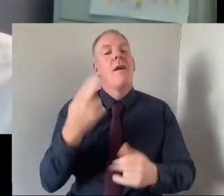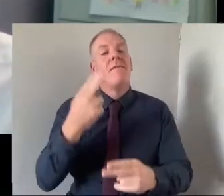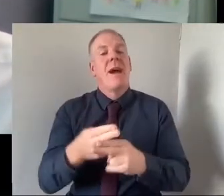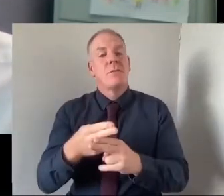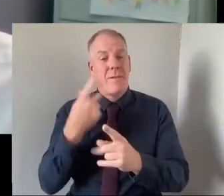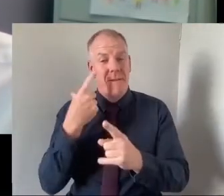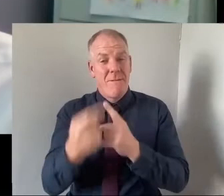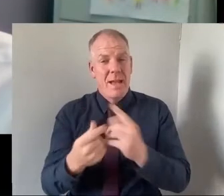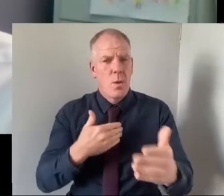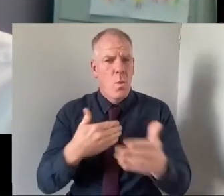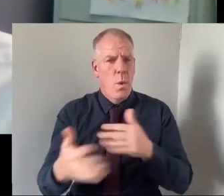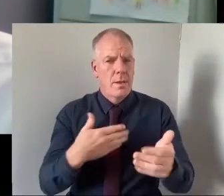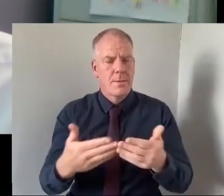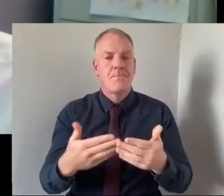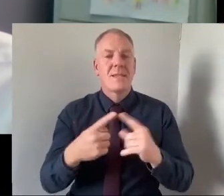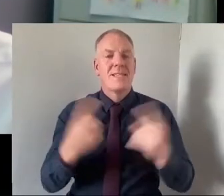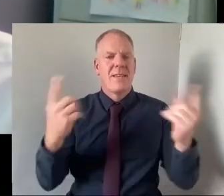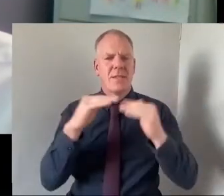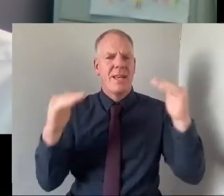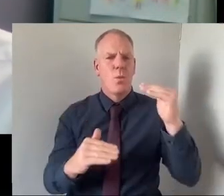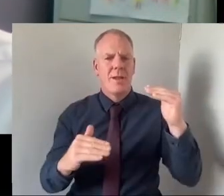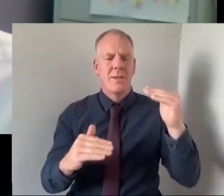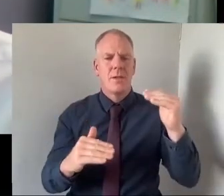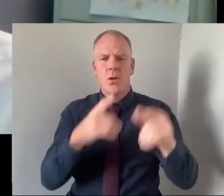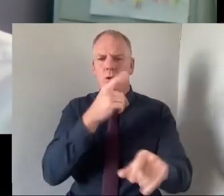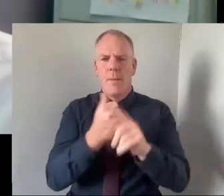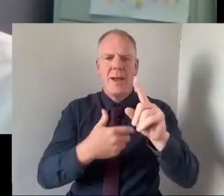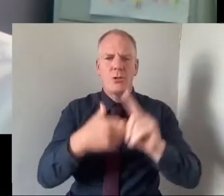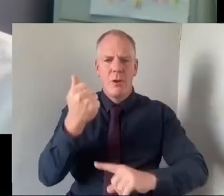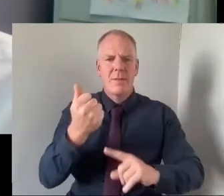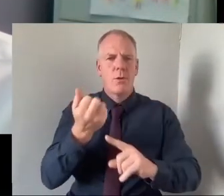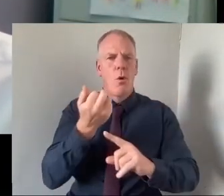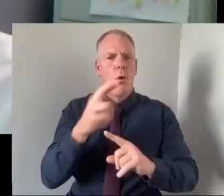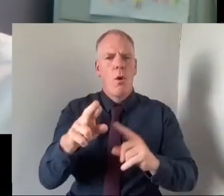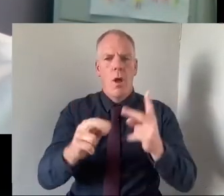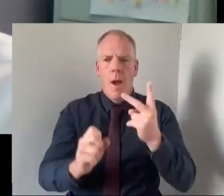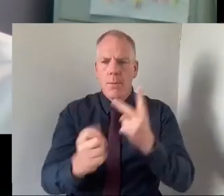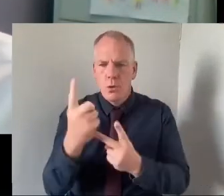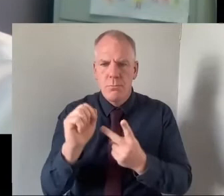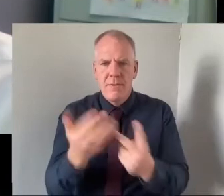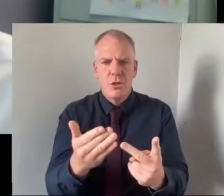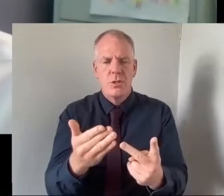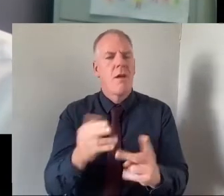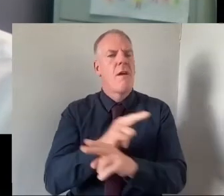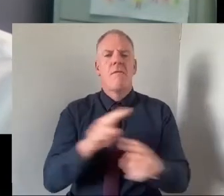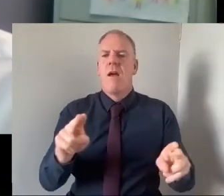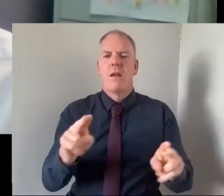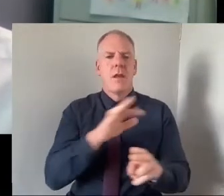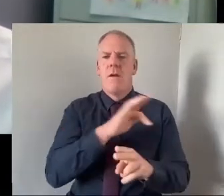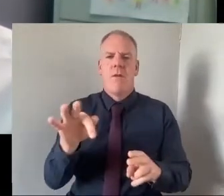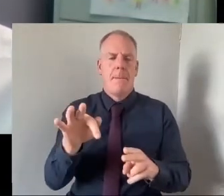was that the main differences in terms of achievement or opportunity weren't between